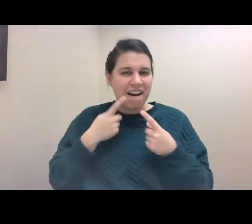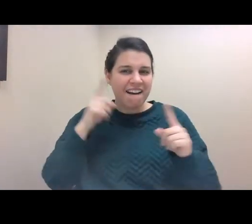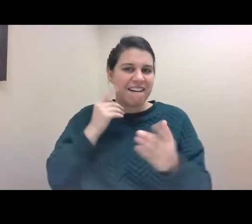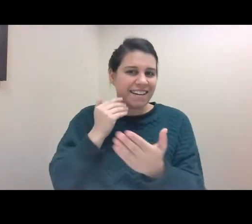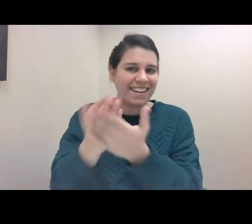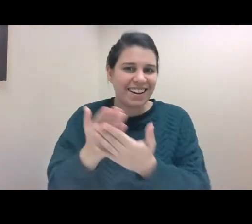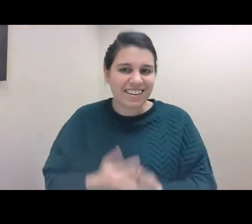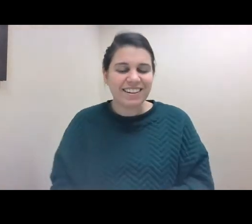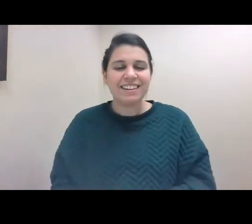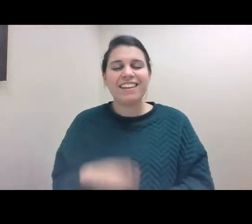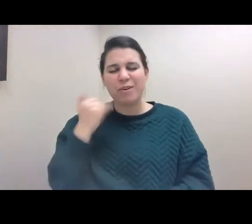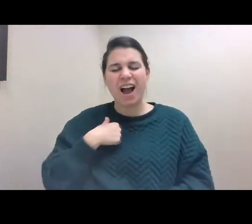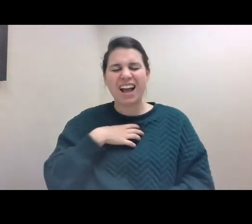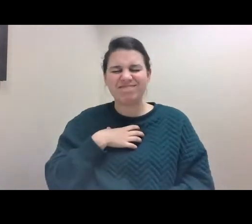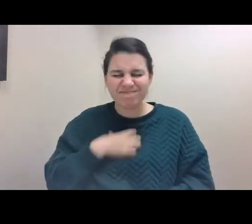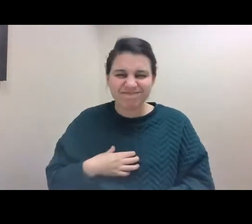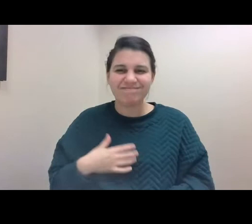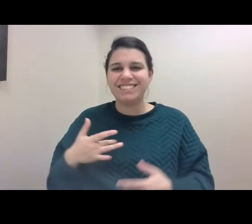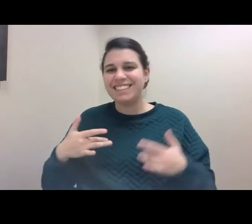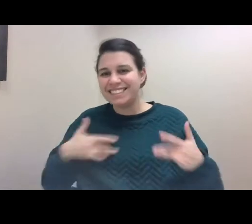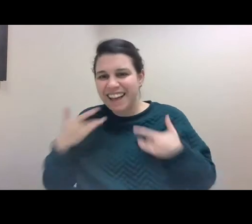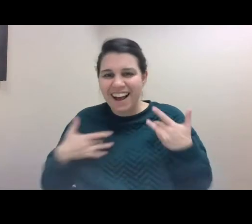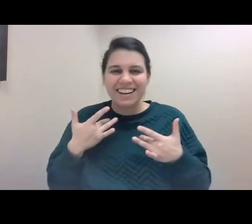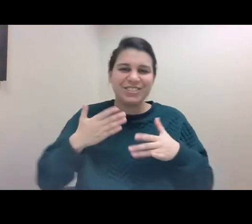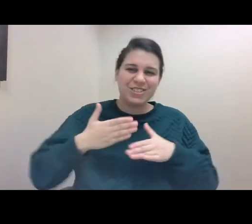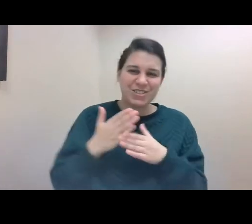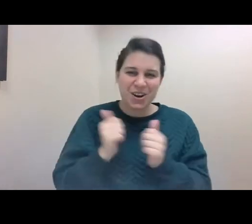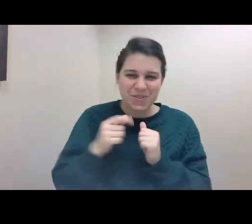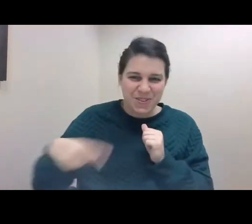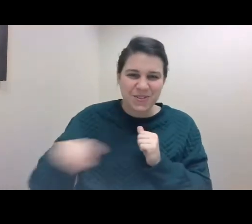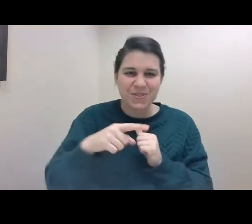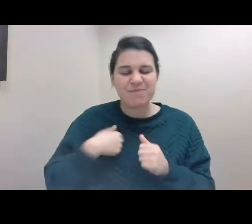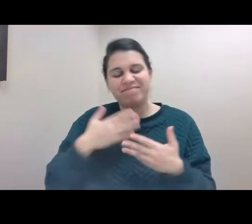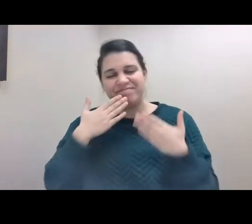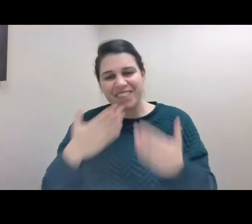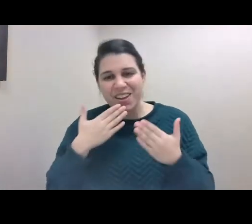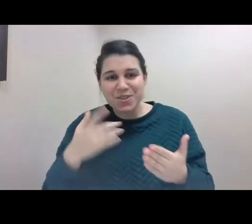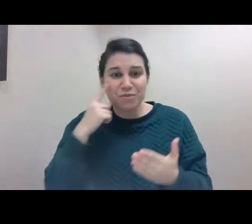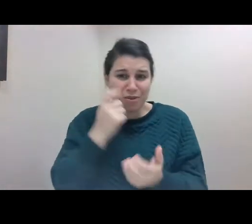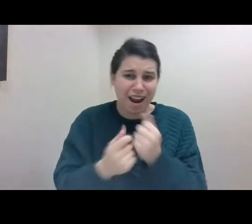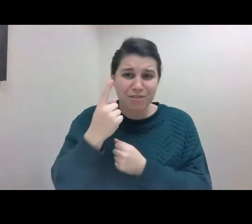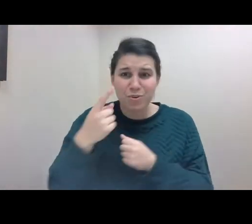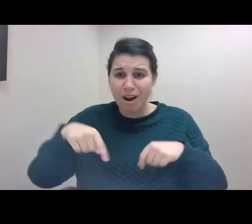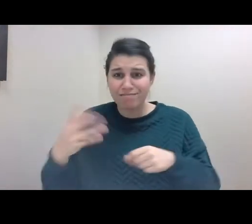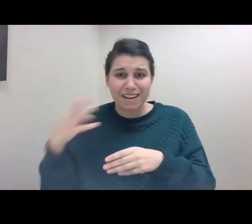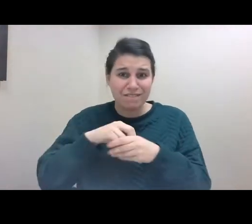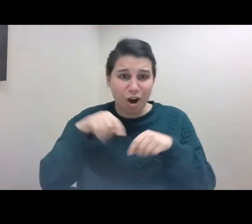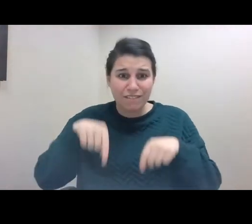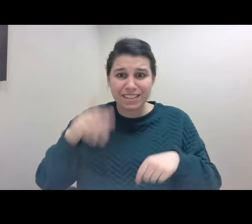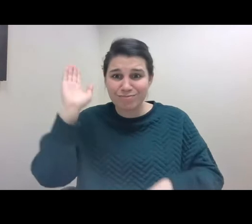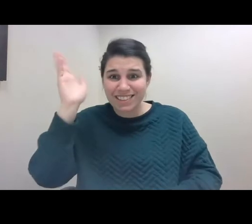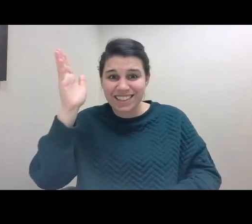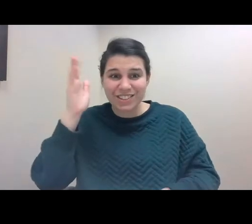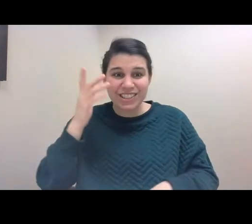excited about this and being with all of you and very grateful to everyone who has organized this space. My